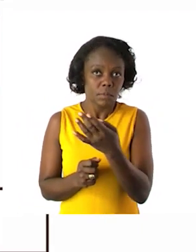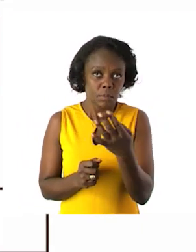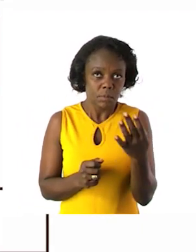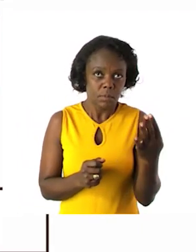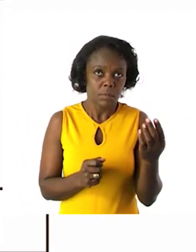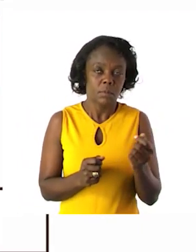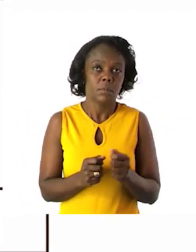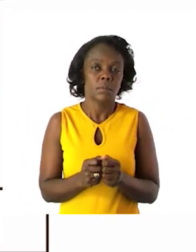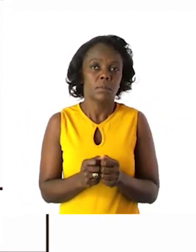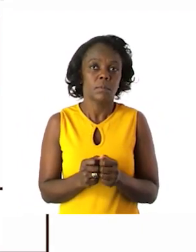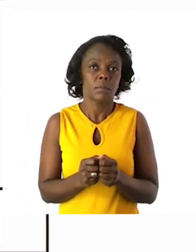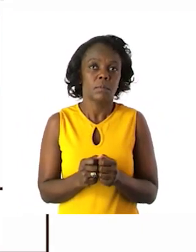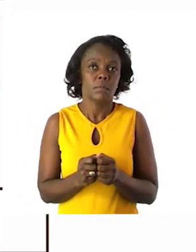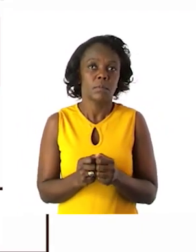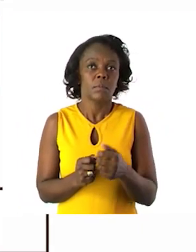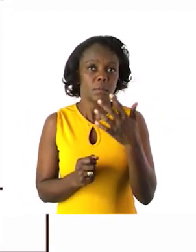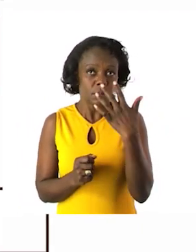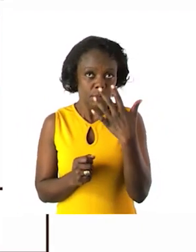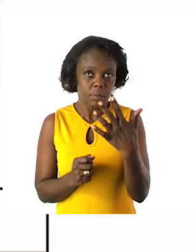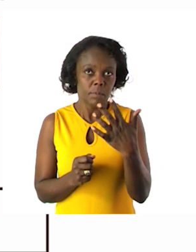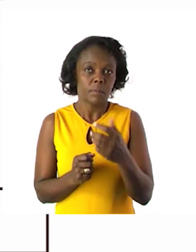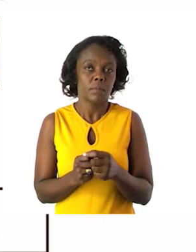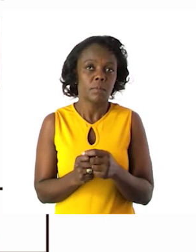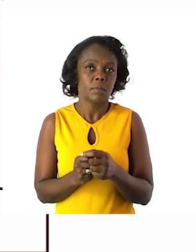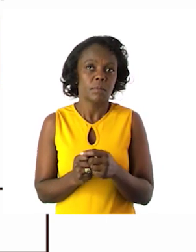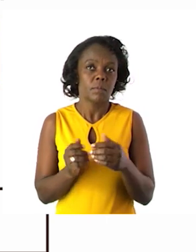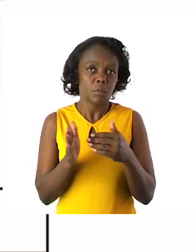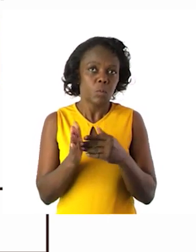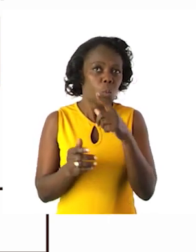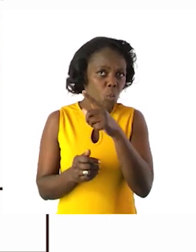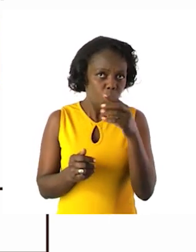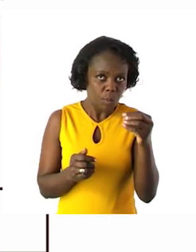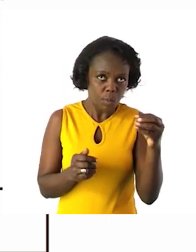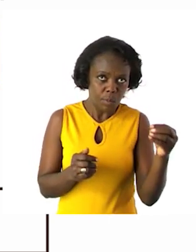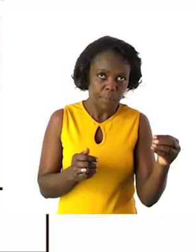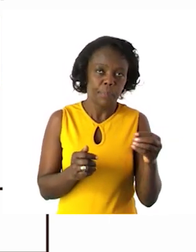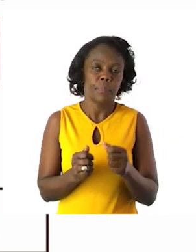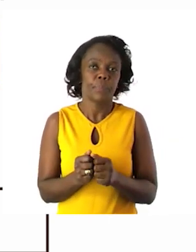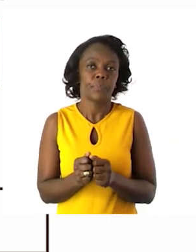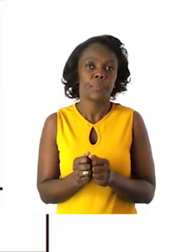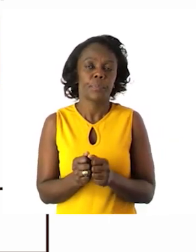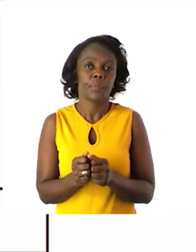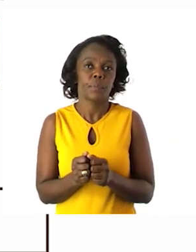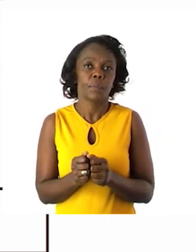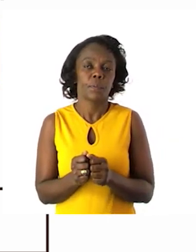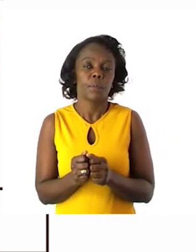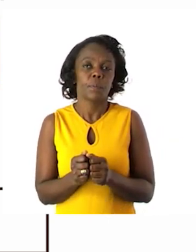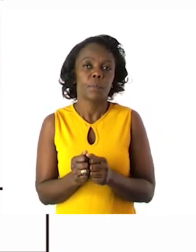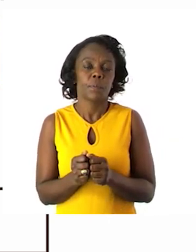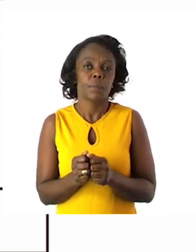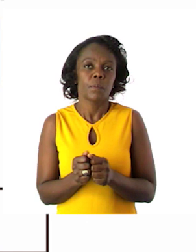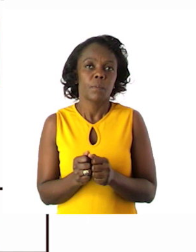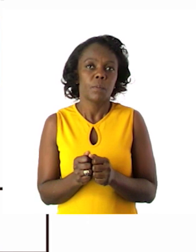They are telling us we are going to count in 5 up to 100. So what we are going to do on the first table, we have